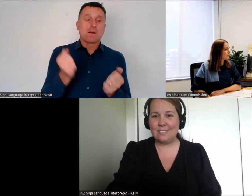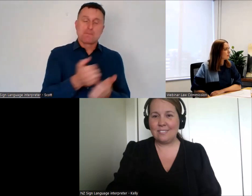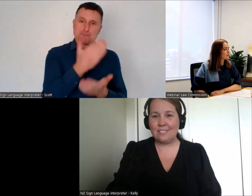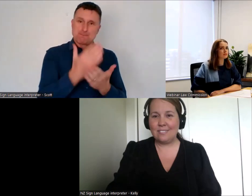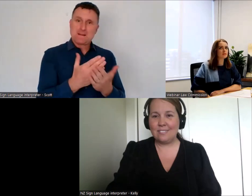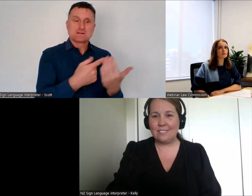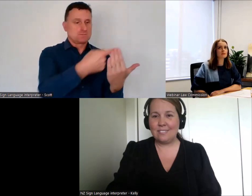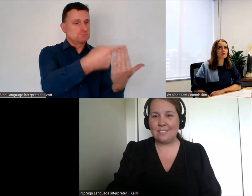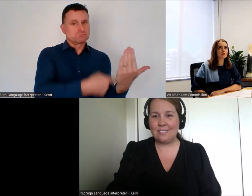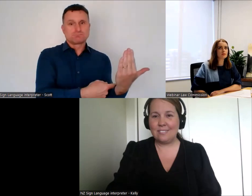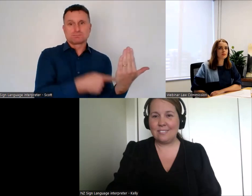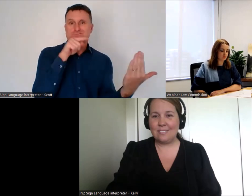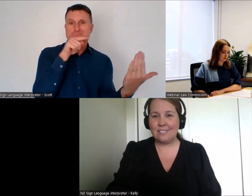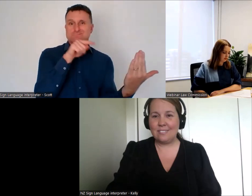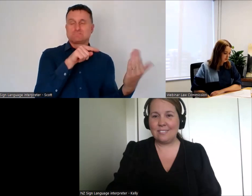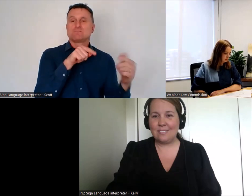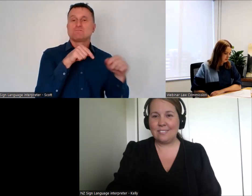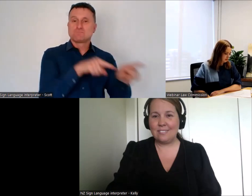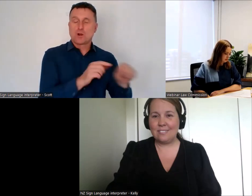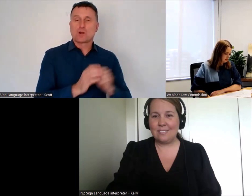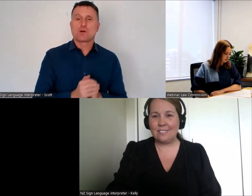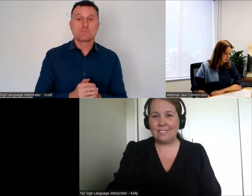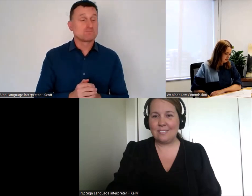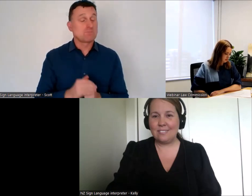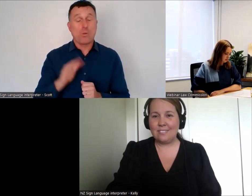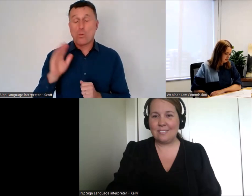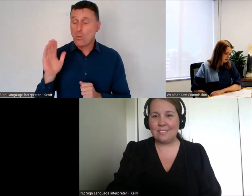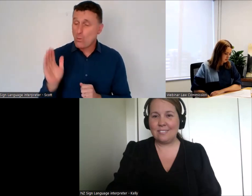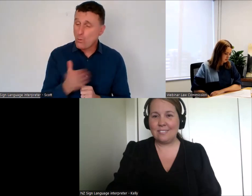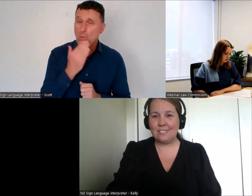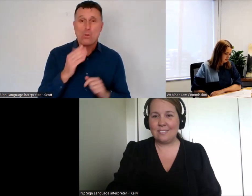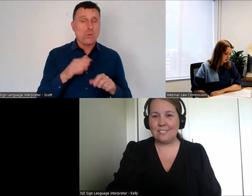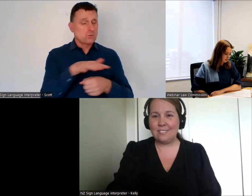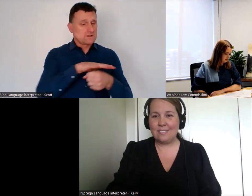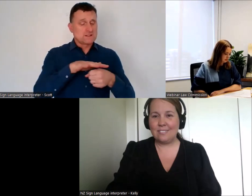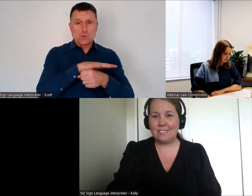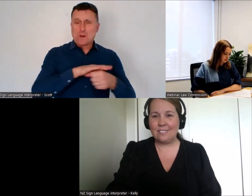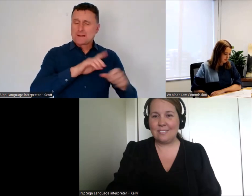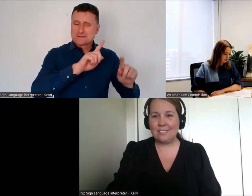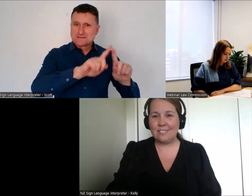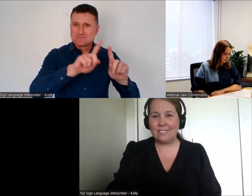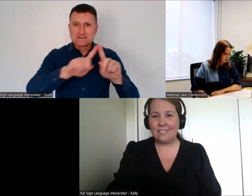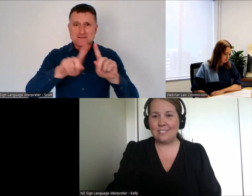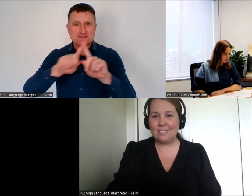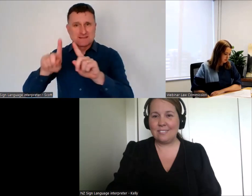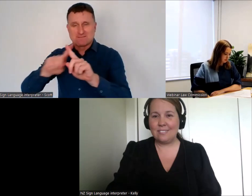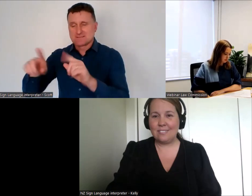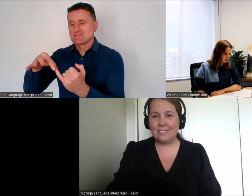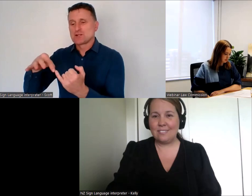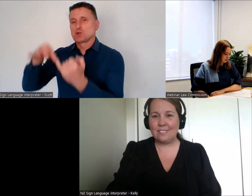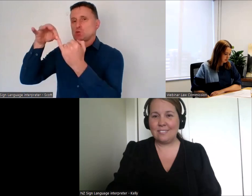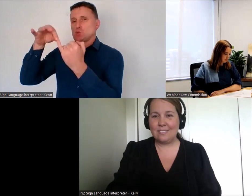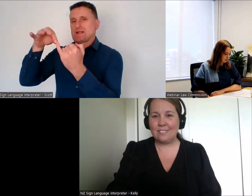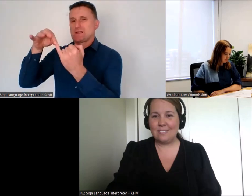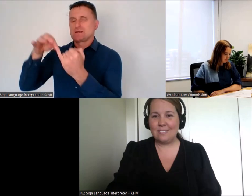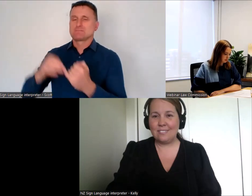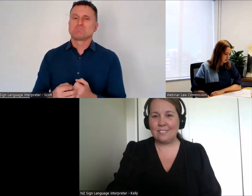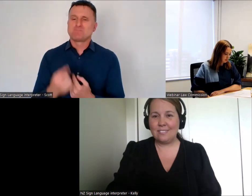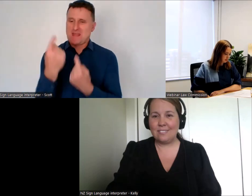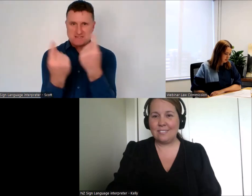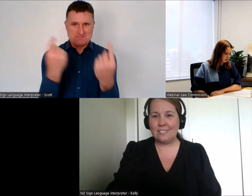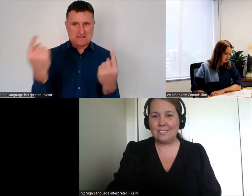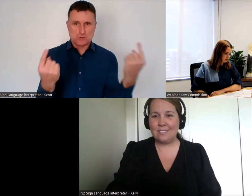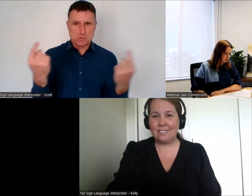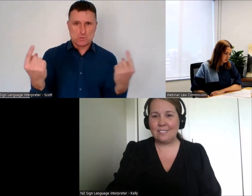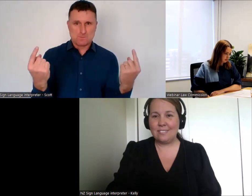all enduring power of attorney situations are different. Everybody's individual situation is different. So our task is to find